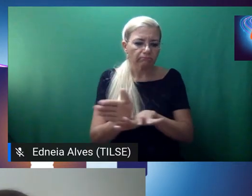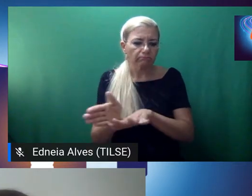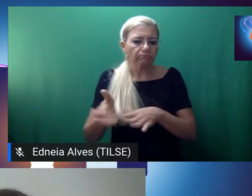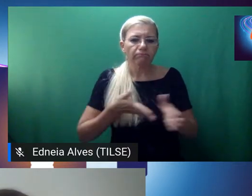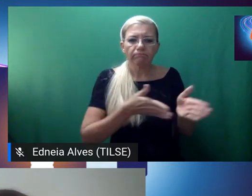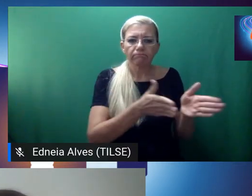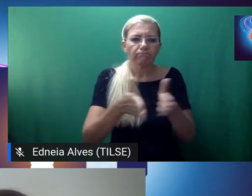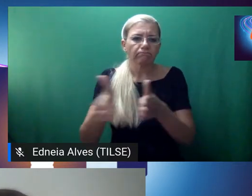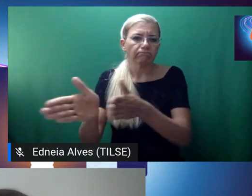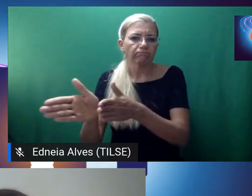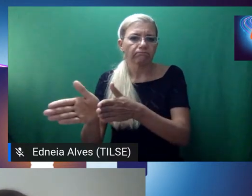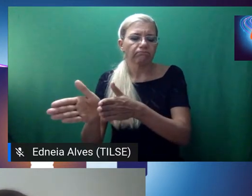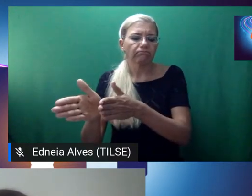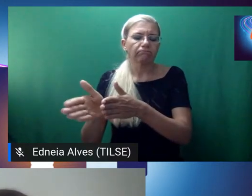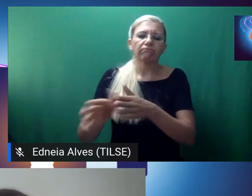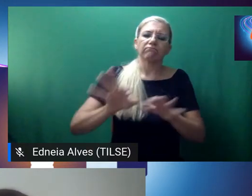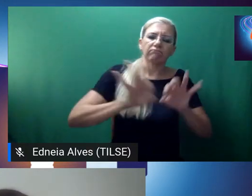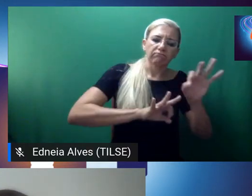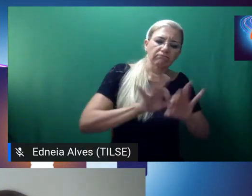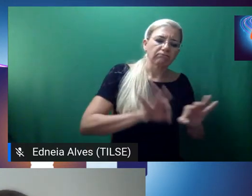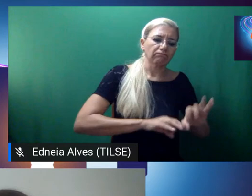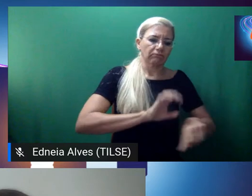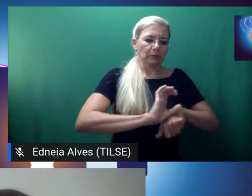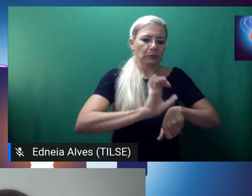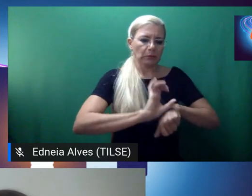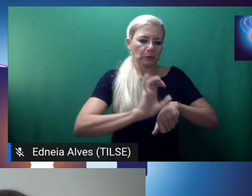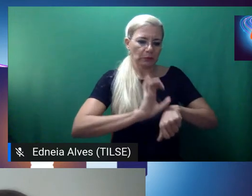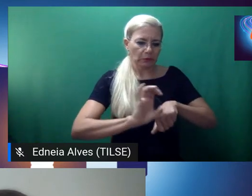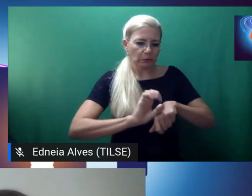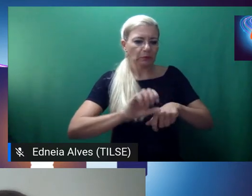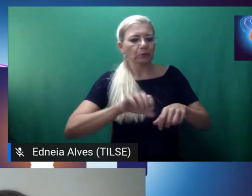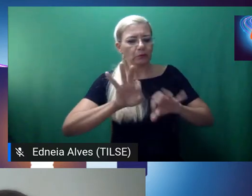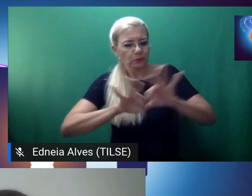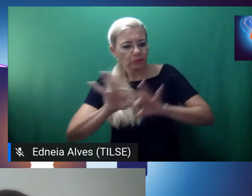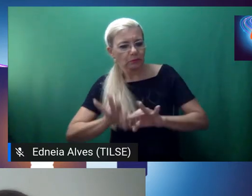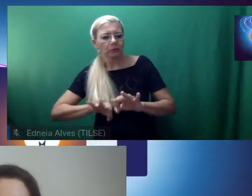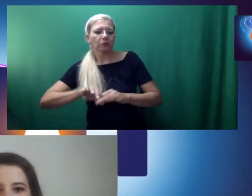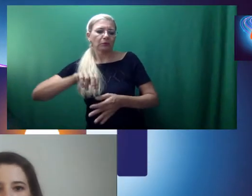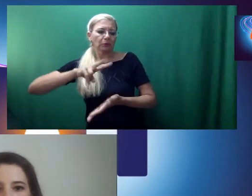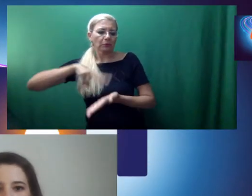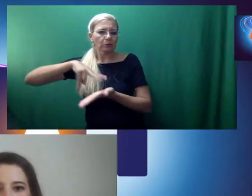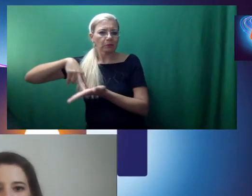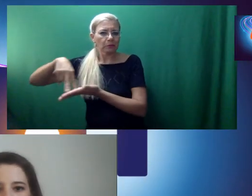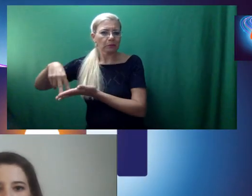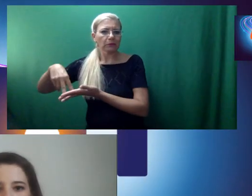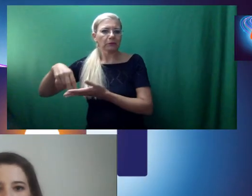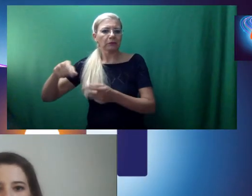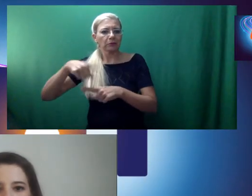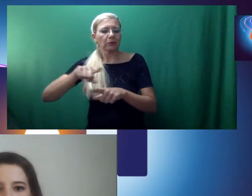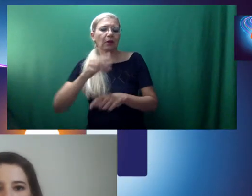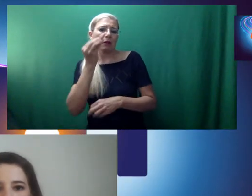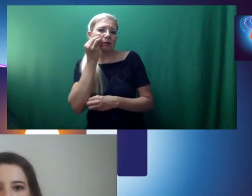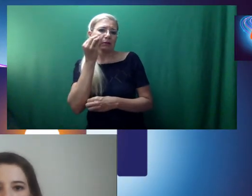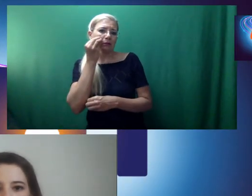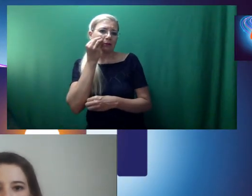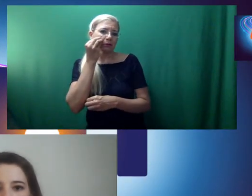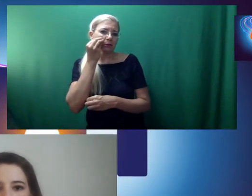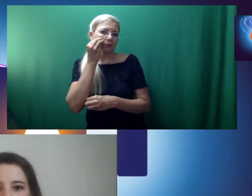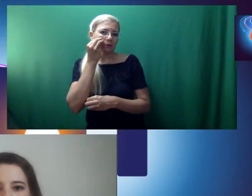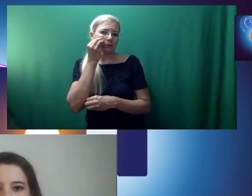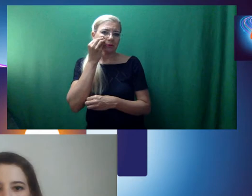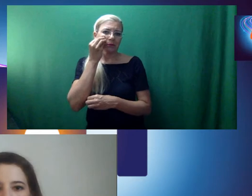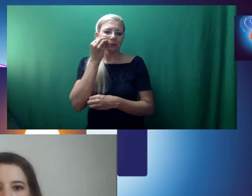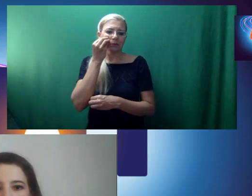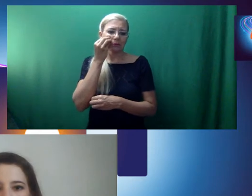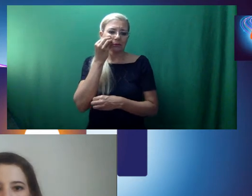course, designing the lessons. And you try to, like we said before,